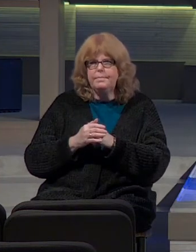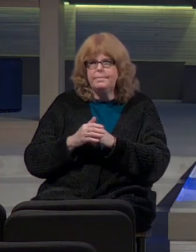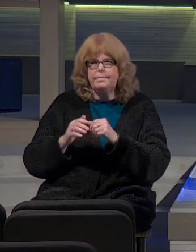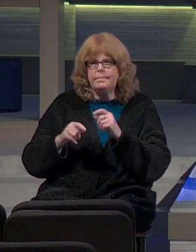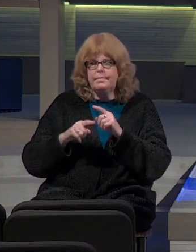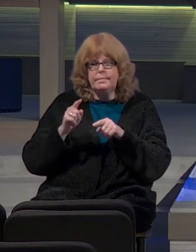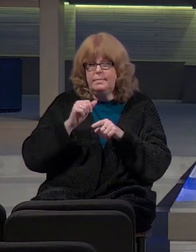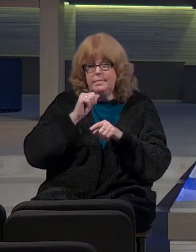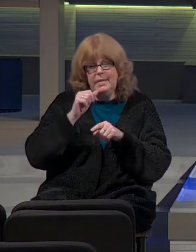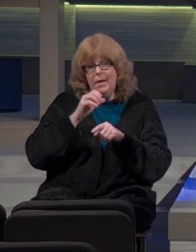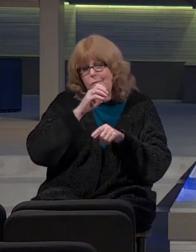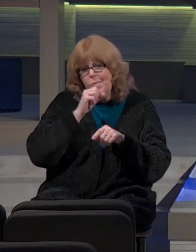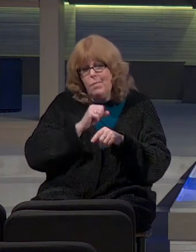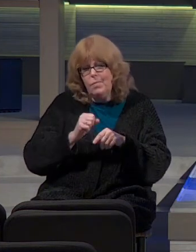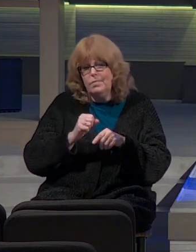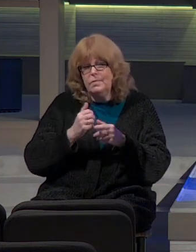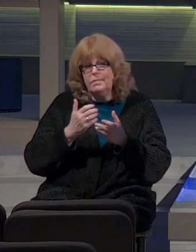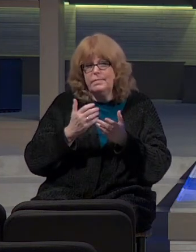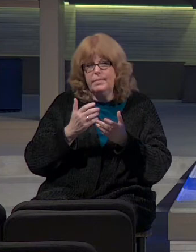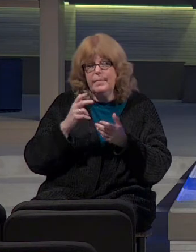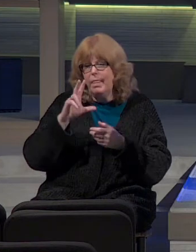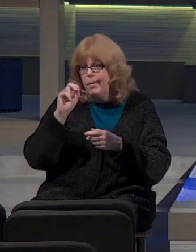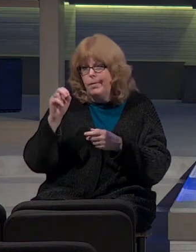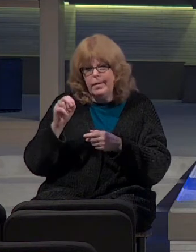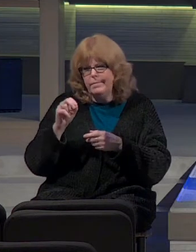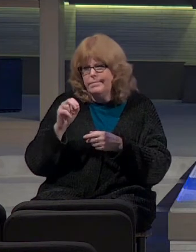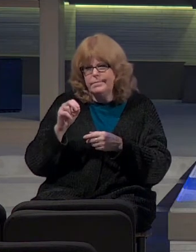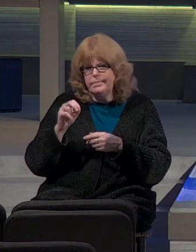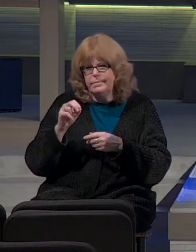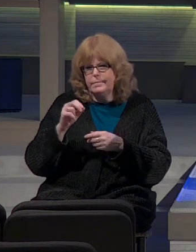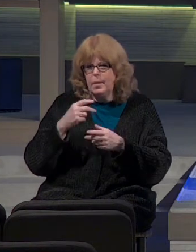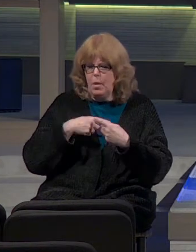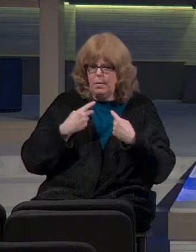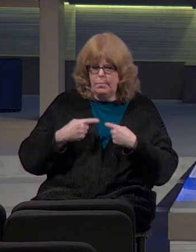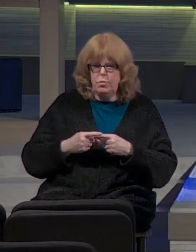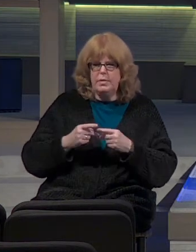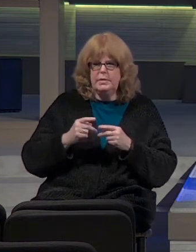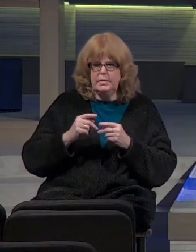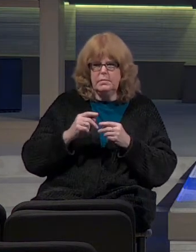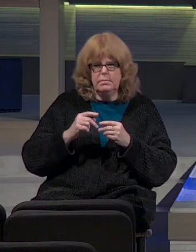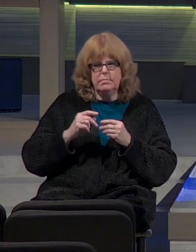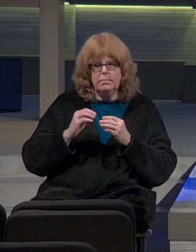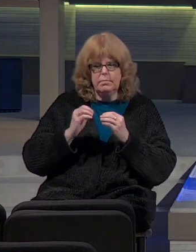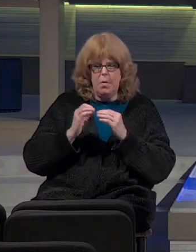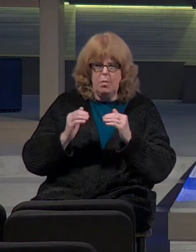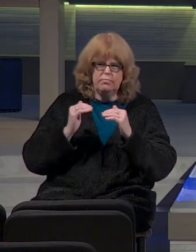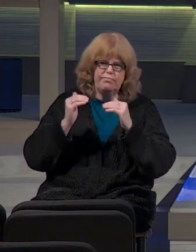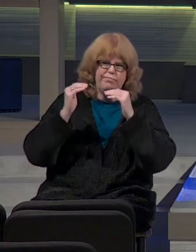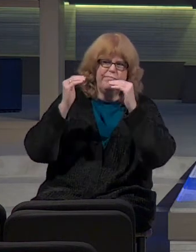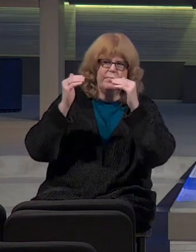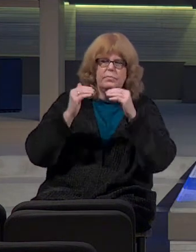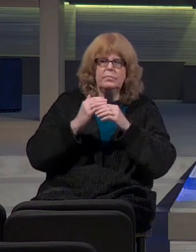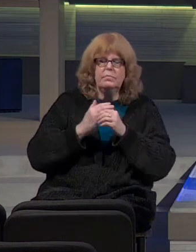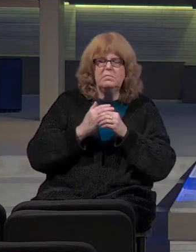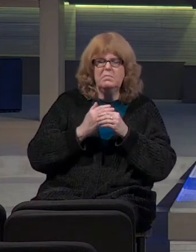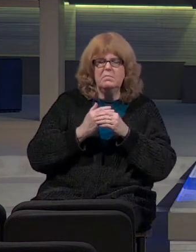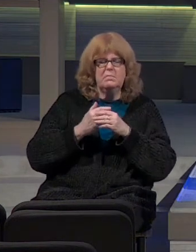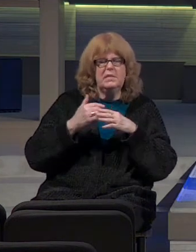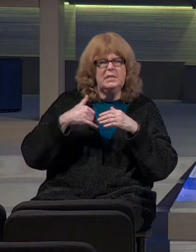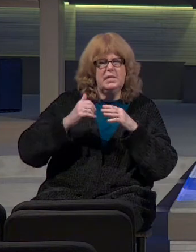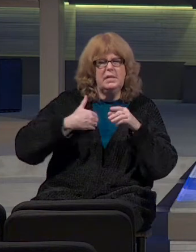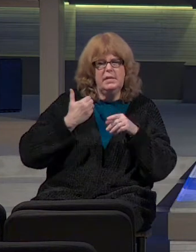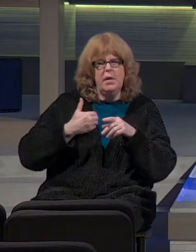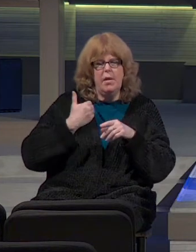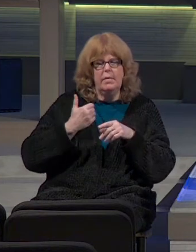no means is old enough as in 30, right, when a priest would normally ascend to his role in priesthood or something like that. He's young.